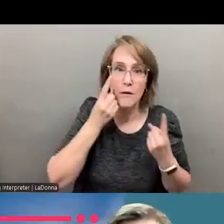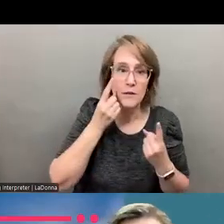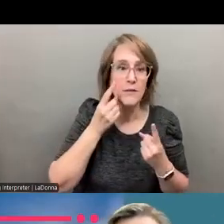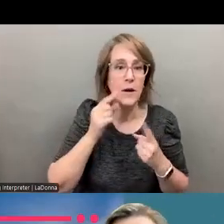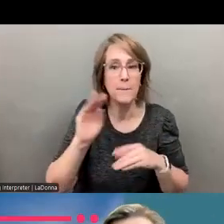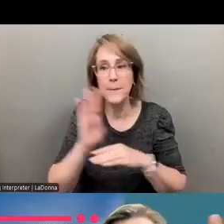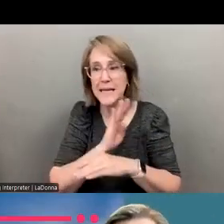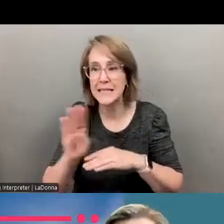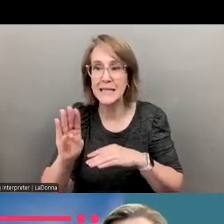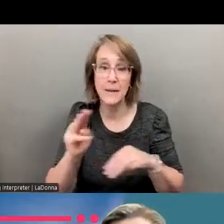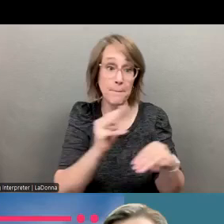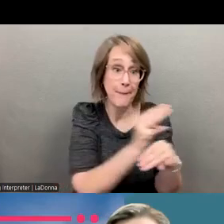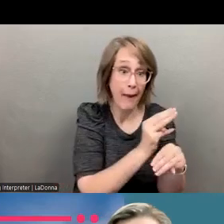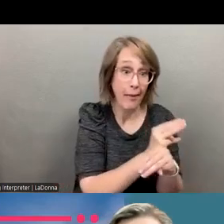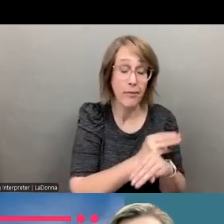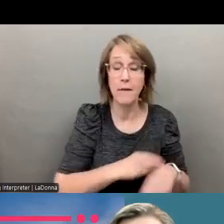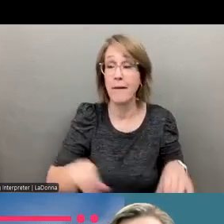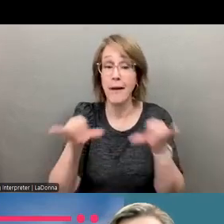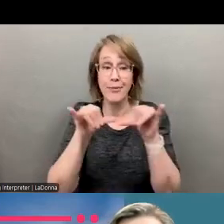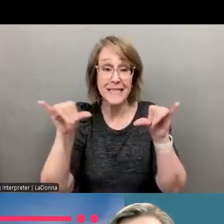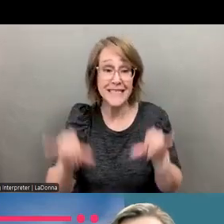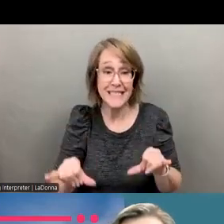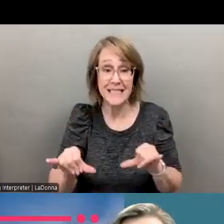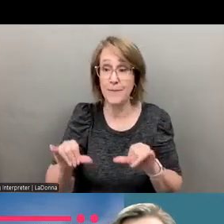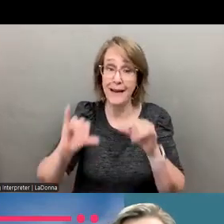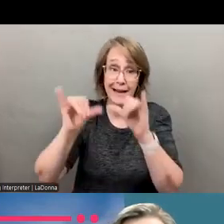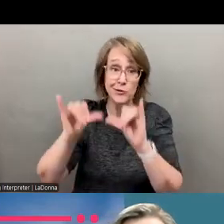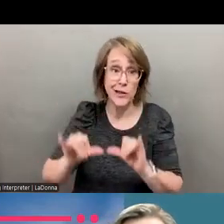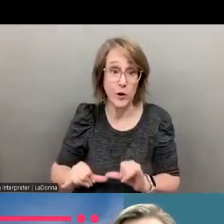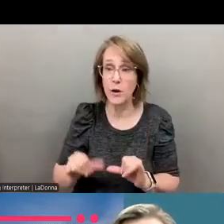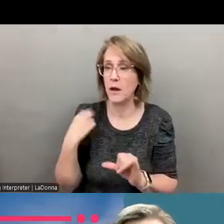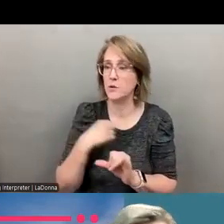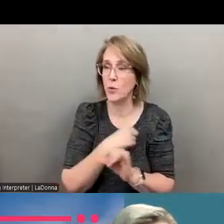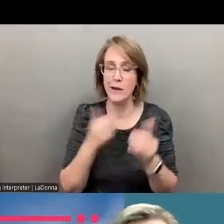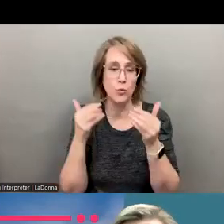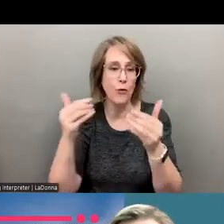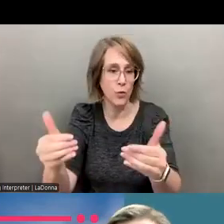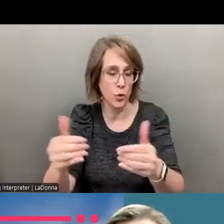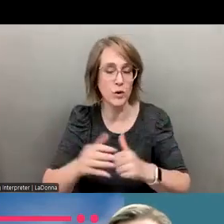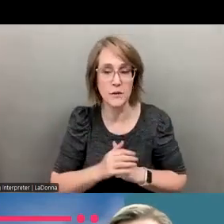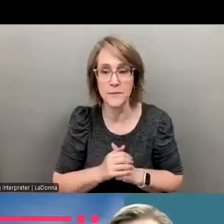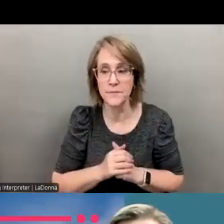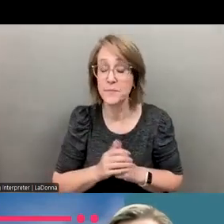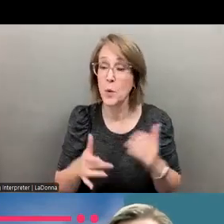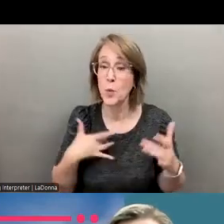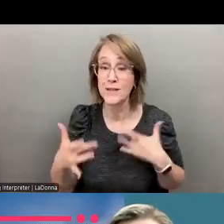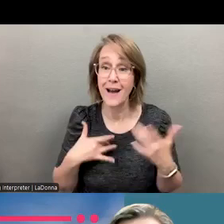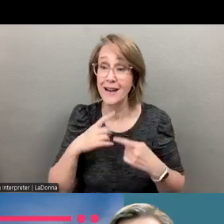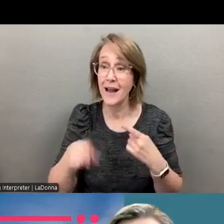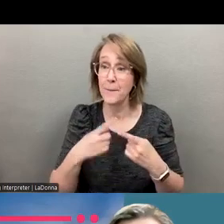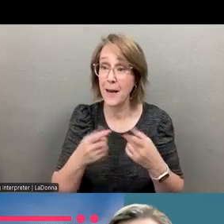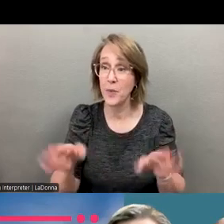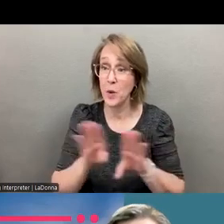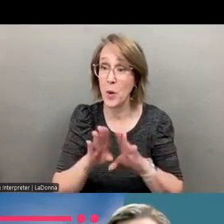math, the systems engineering of these types of things as we roll them forward. Um, so, uh, really excited about the closing today and all the